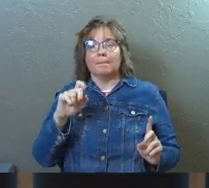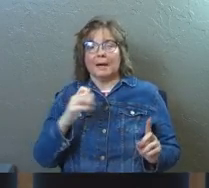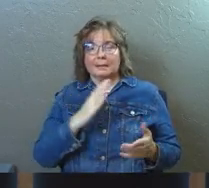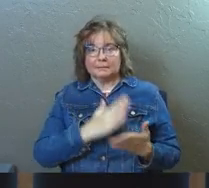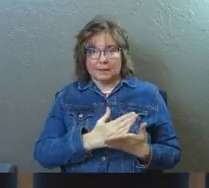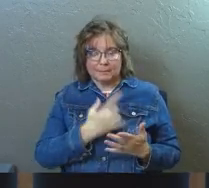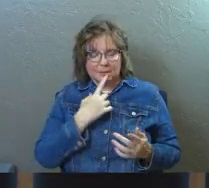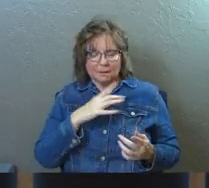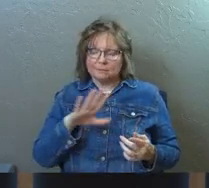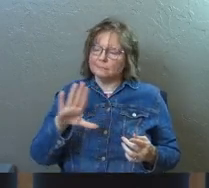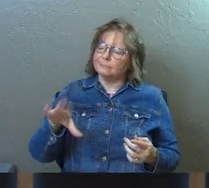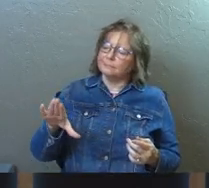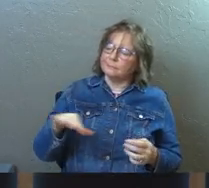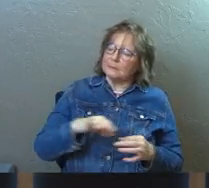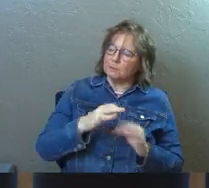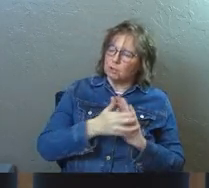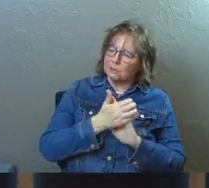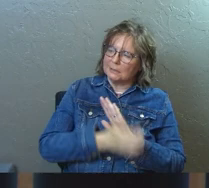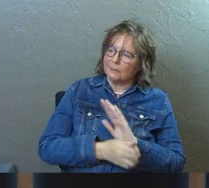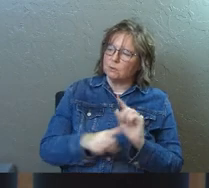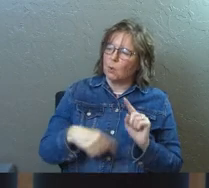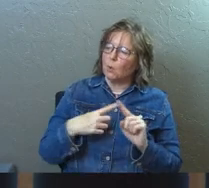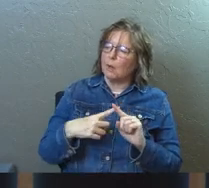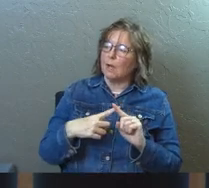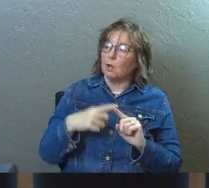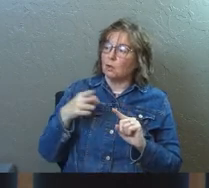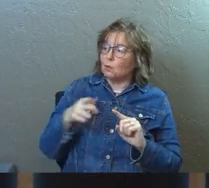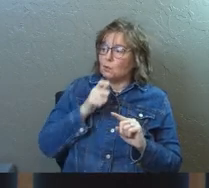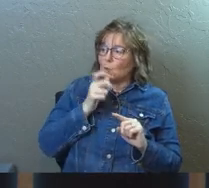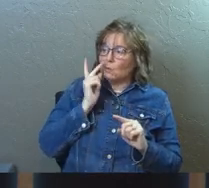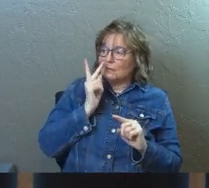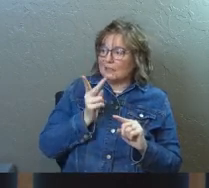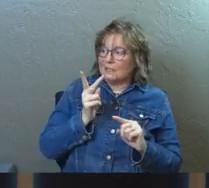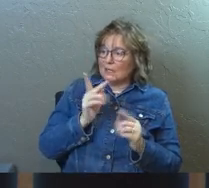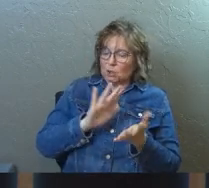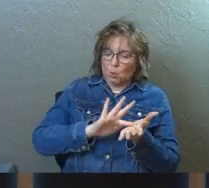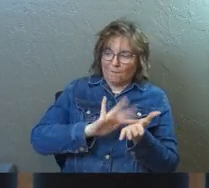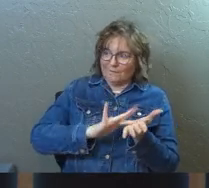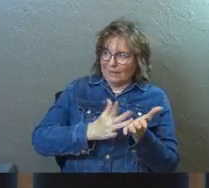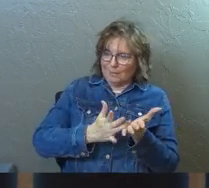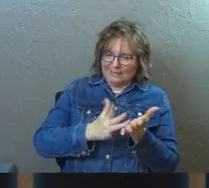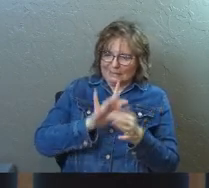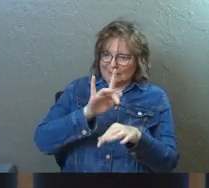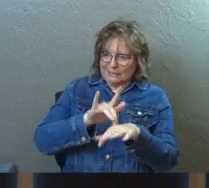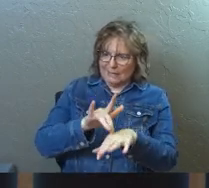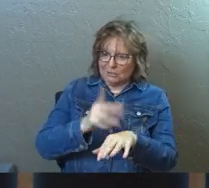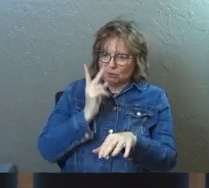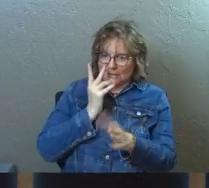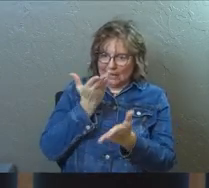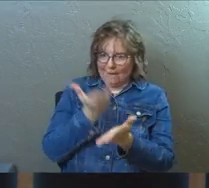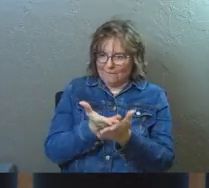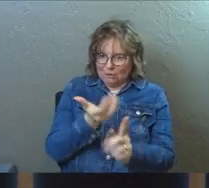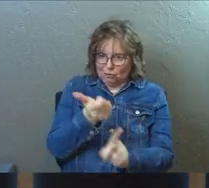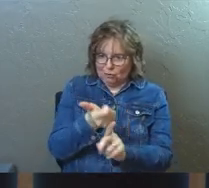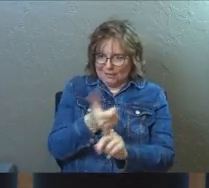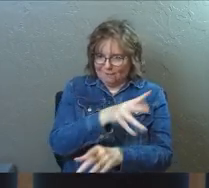said, you know what? He said, spiritual gifts are when you don't see your fingerprints on the thing anymore at all.